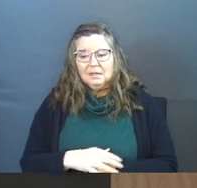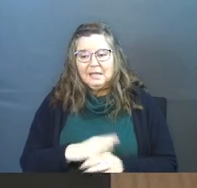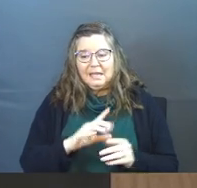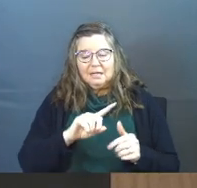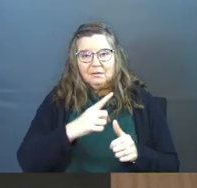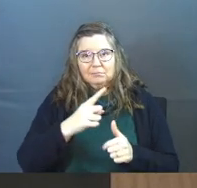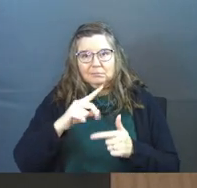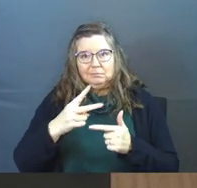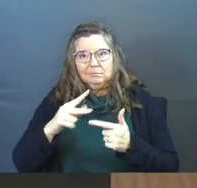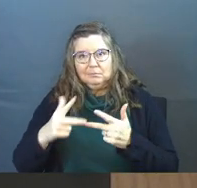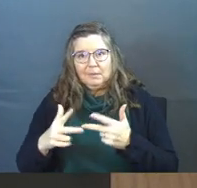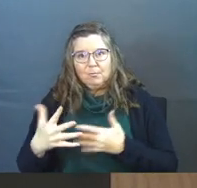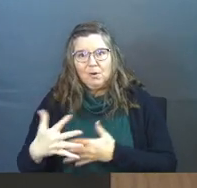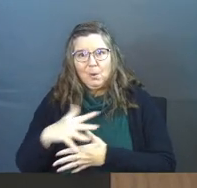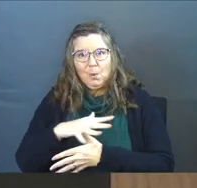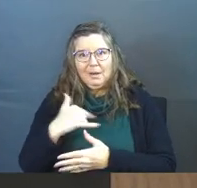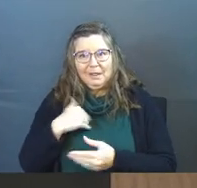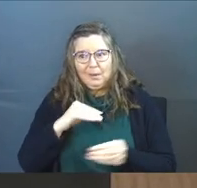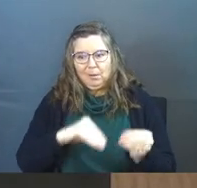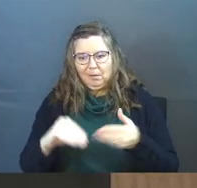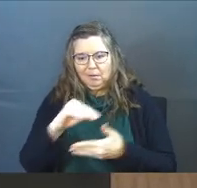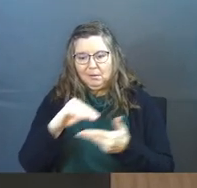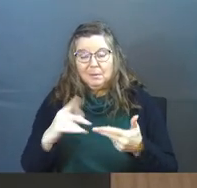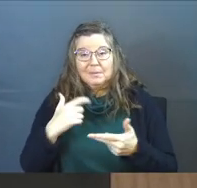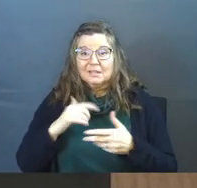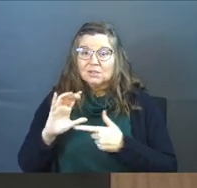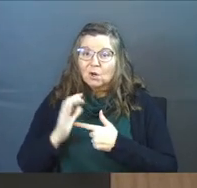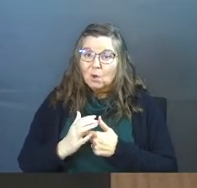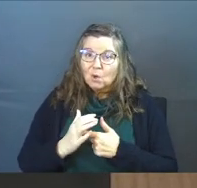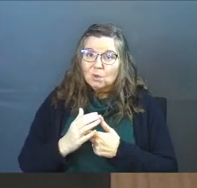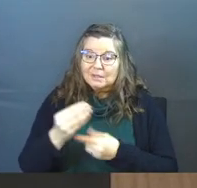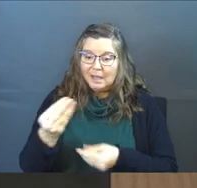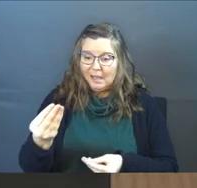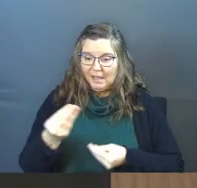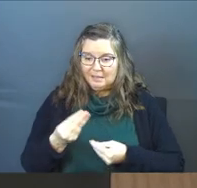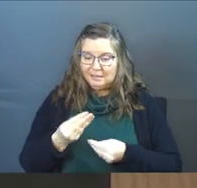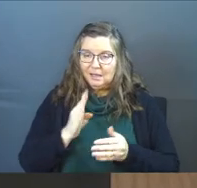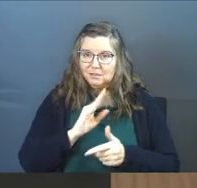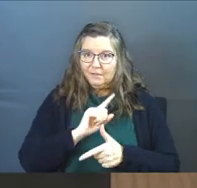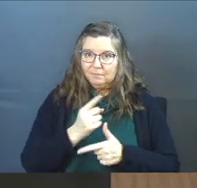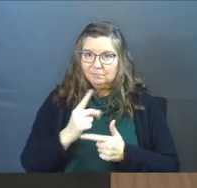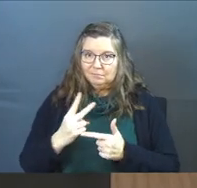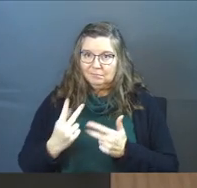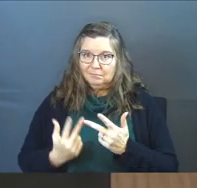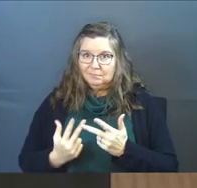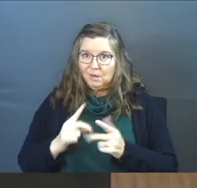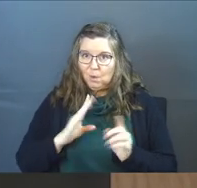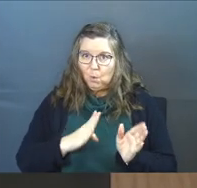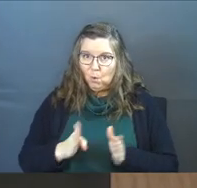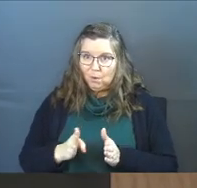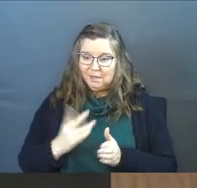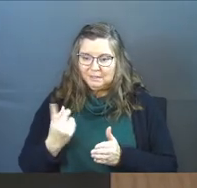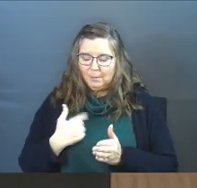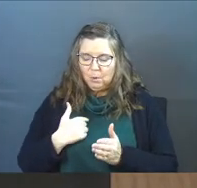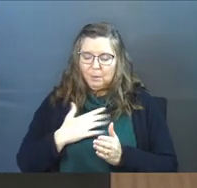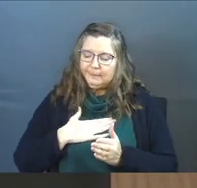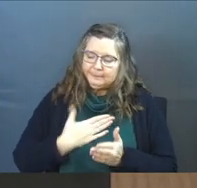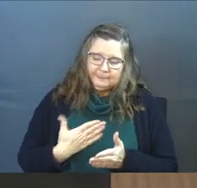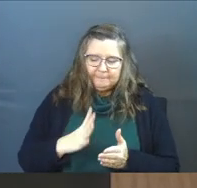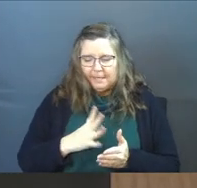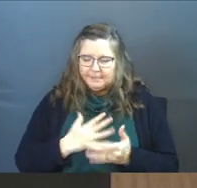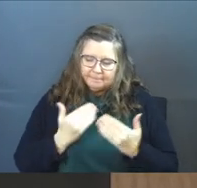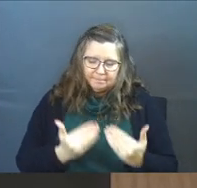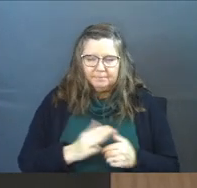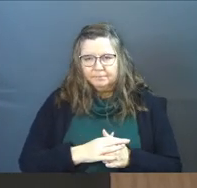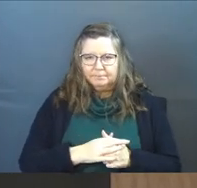order that we've put things in. Because our culture hands to us an order. And sometimes we give into it.